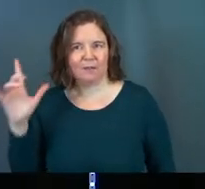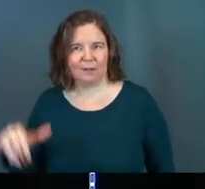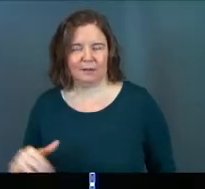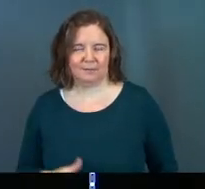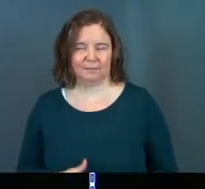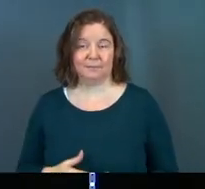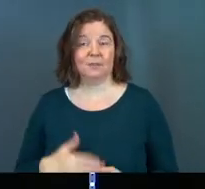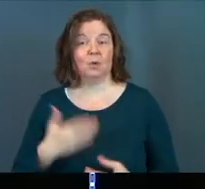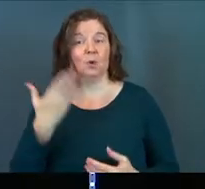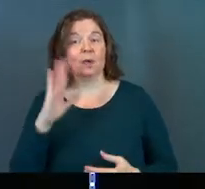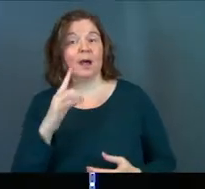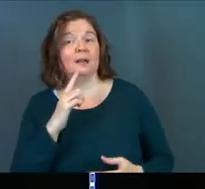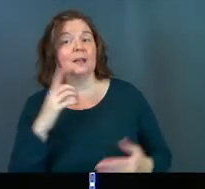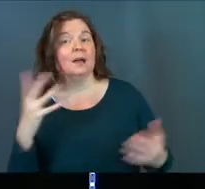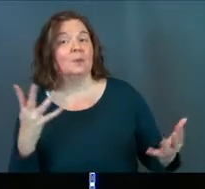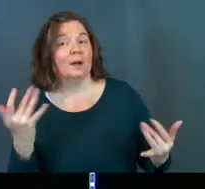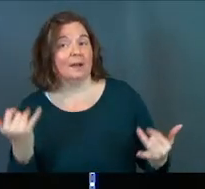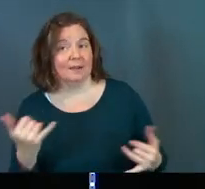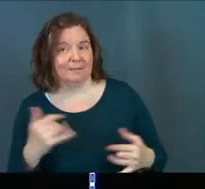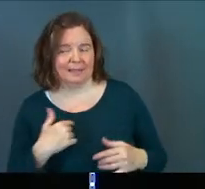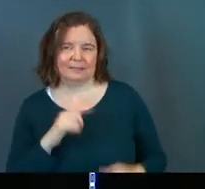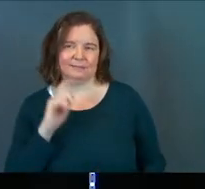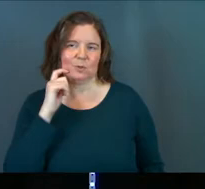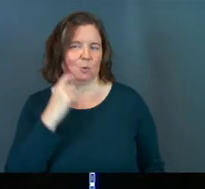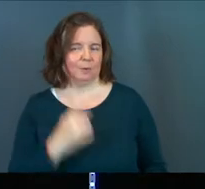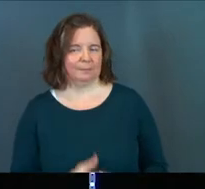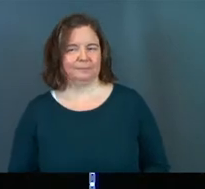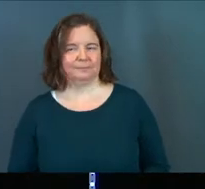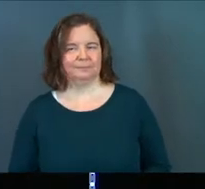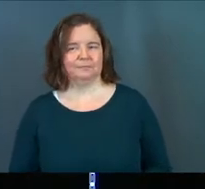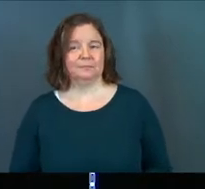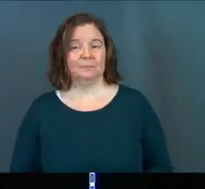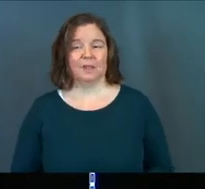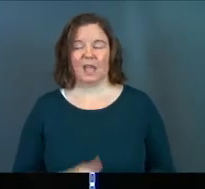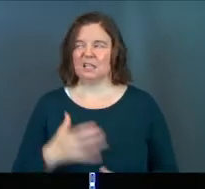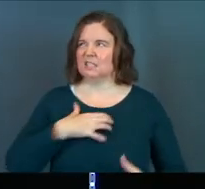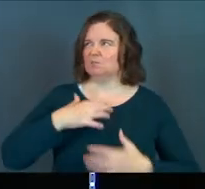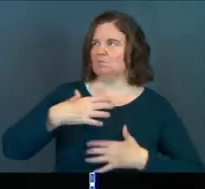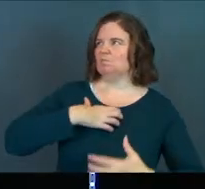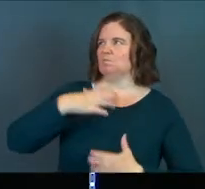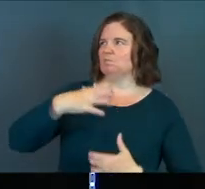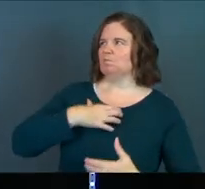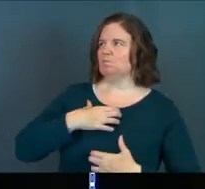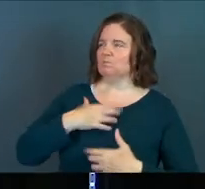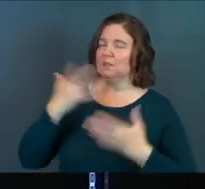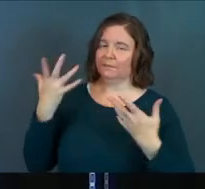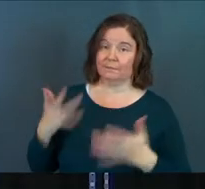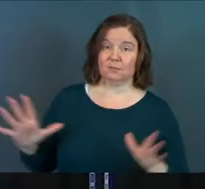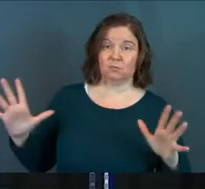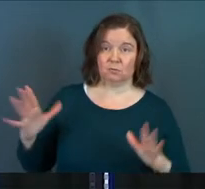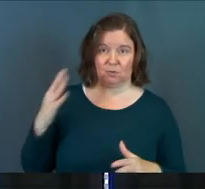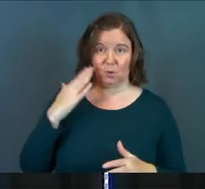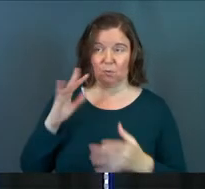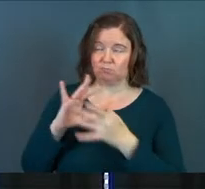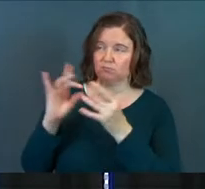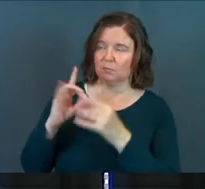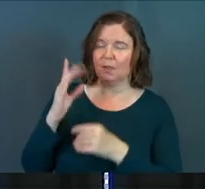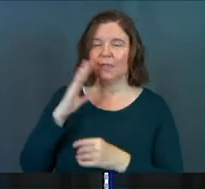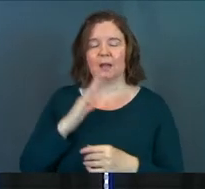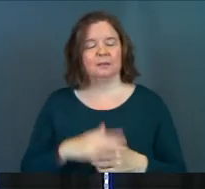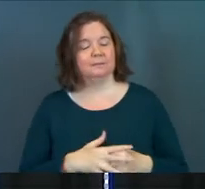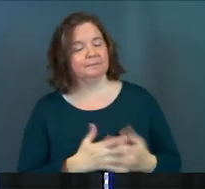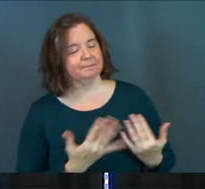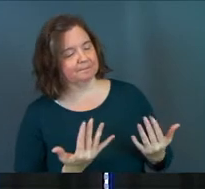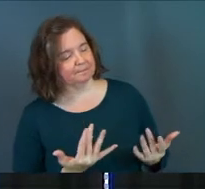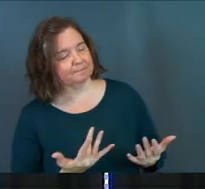Here's God's response. And this is so cool. After Jonah throws his fit, he's done with his tantrum. You know what I mean? I think God kind of